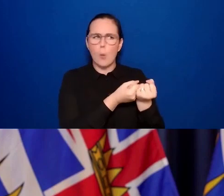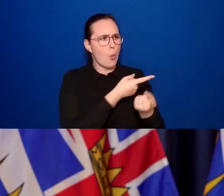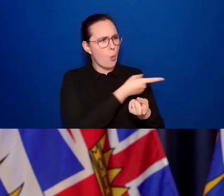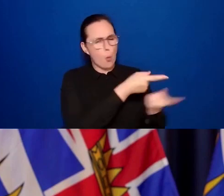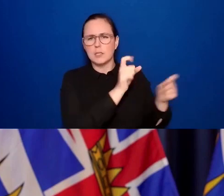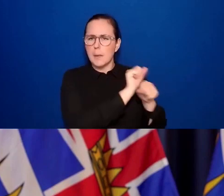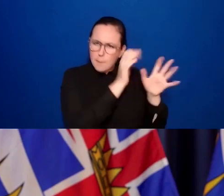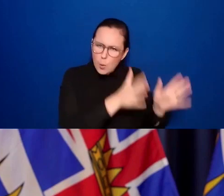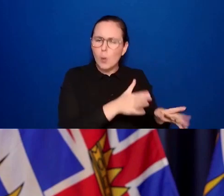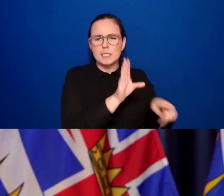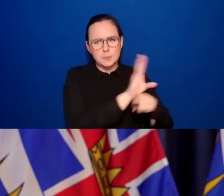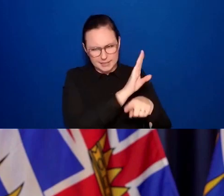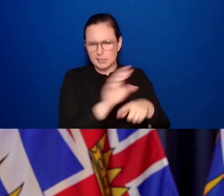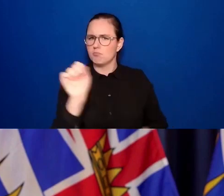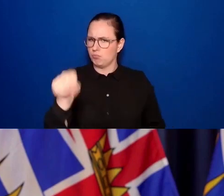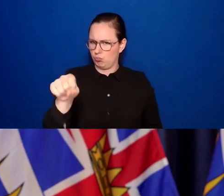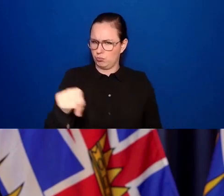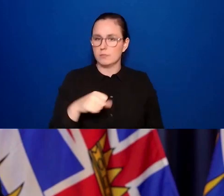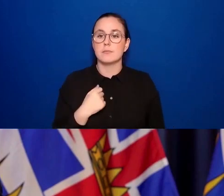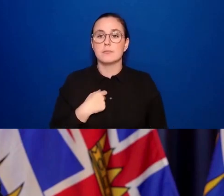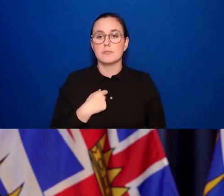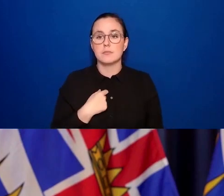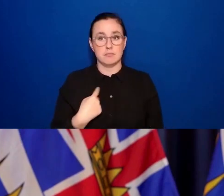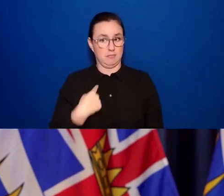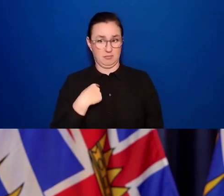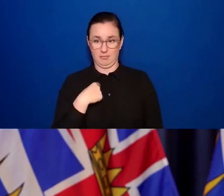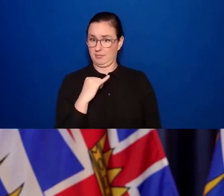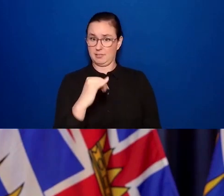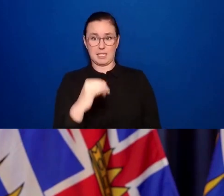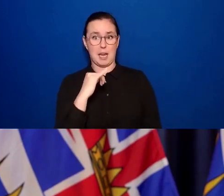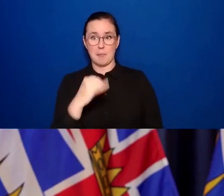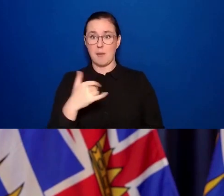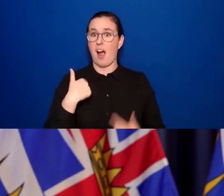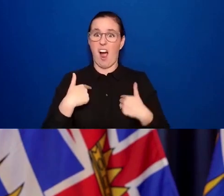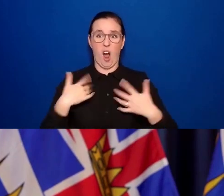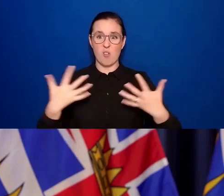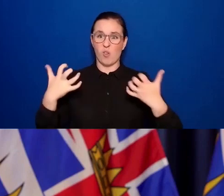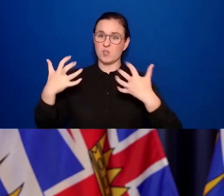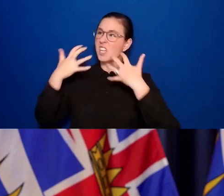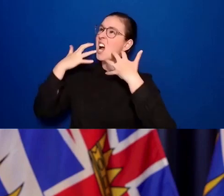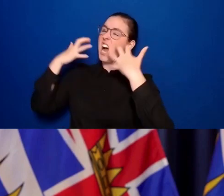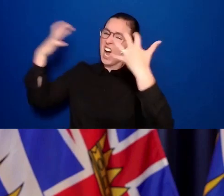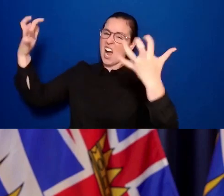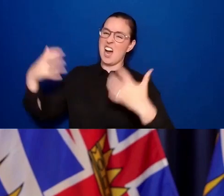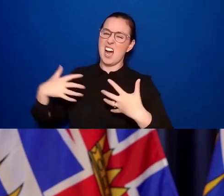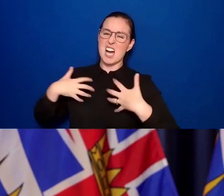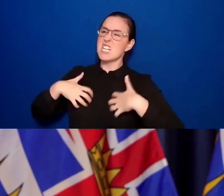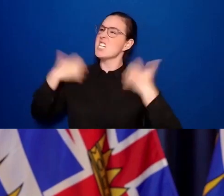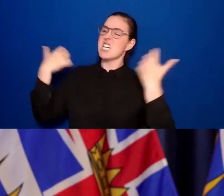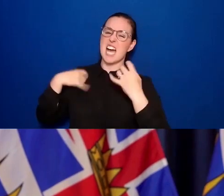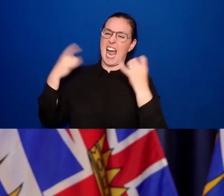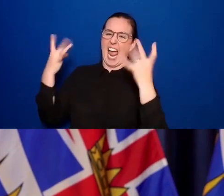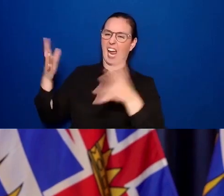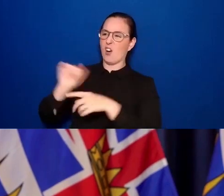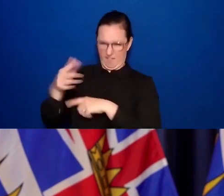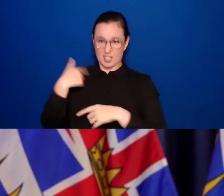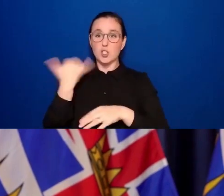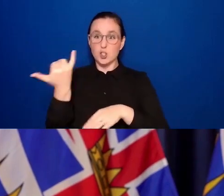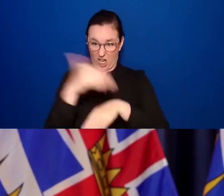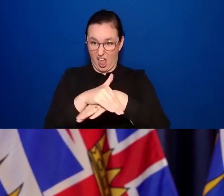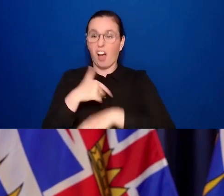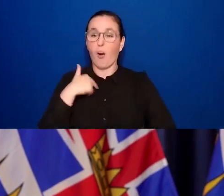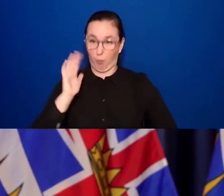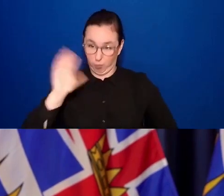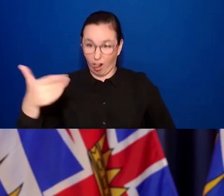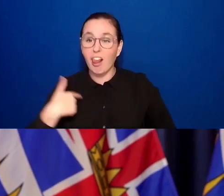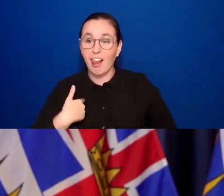I'd like to yell I hate COVID, and I'm very much going to do that tonight when I get home. But I think that we need to keep in